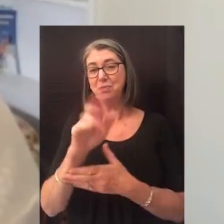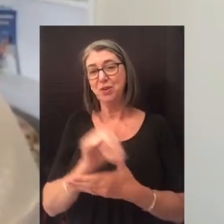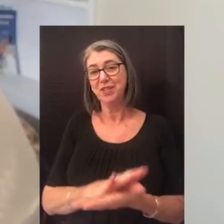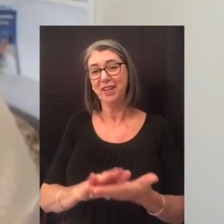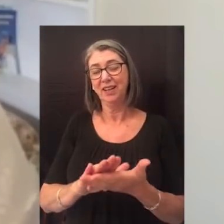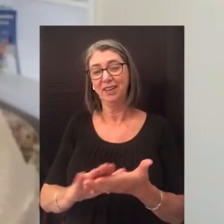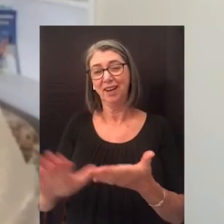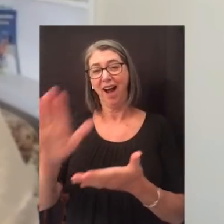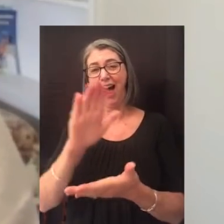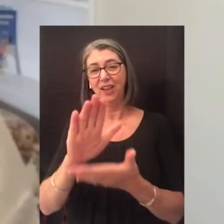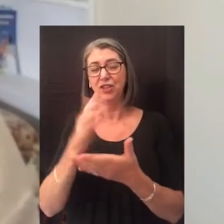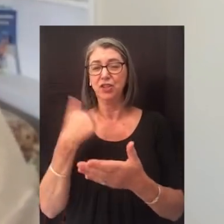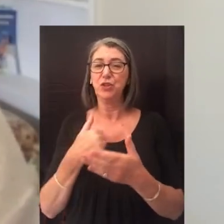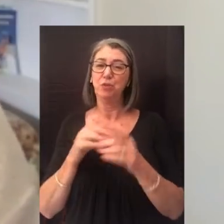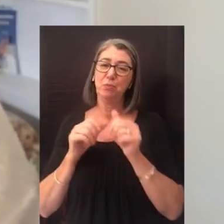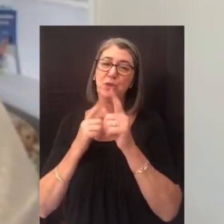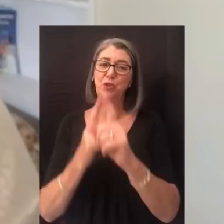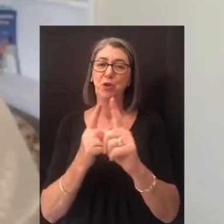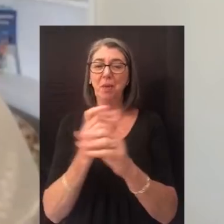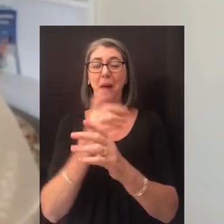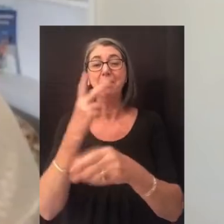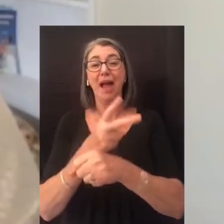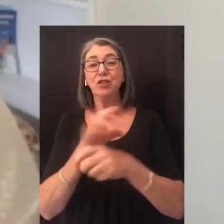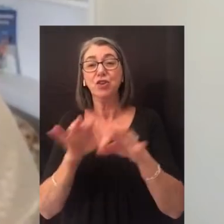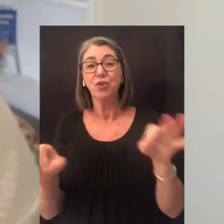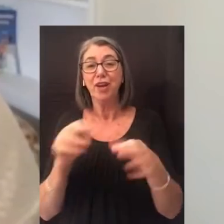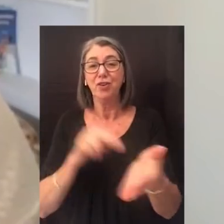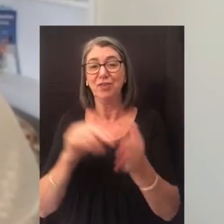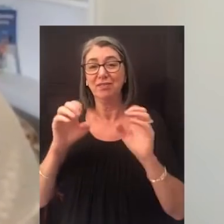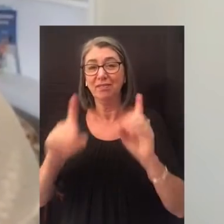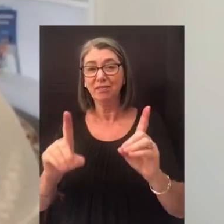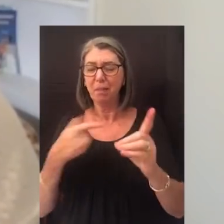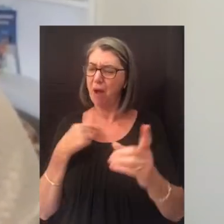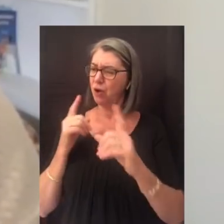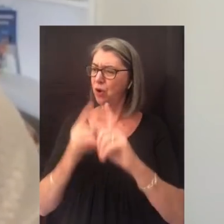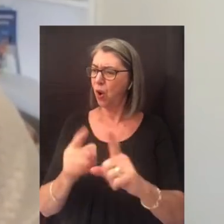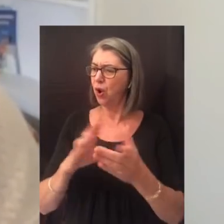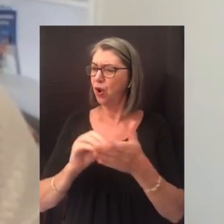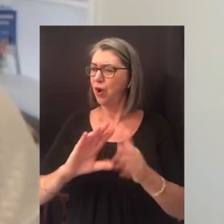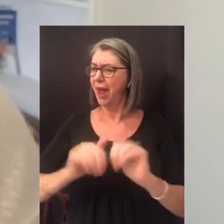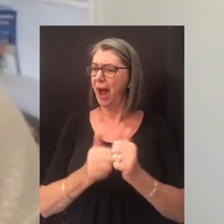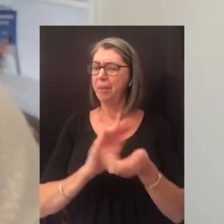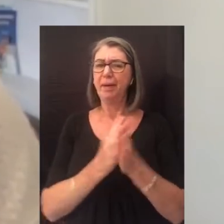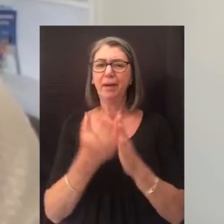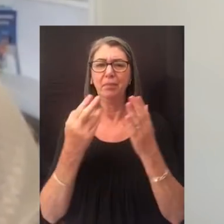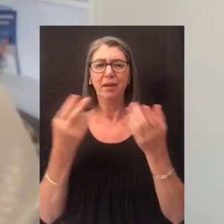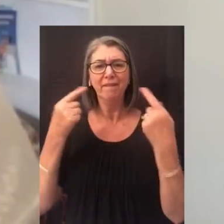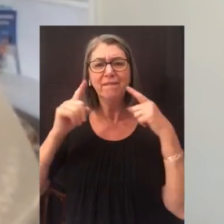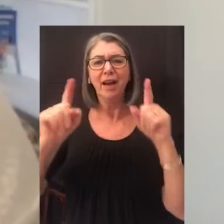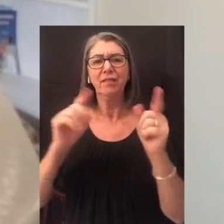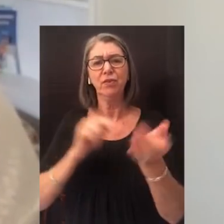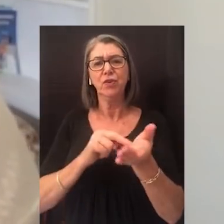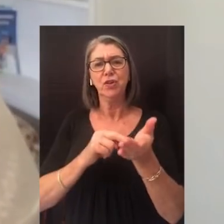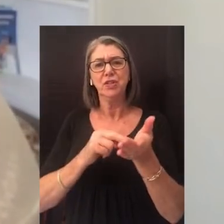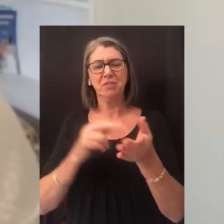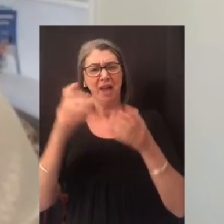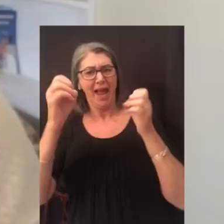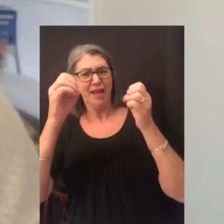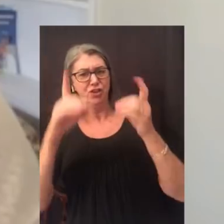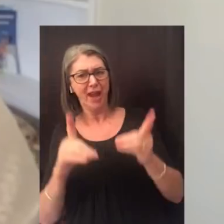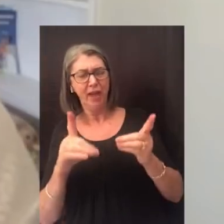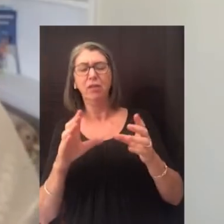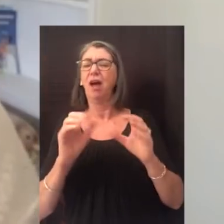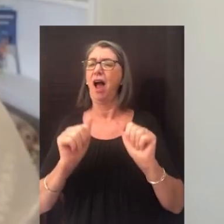degree in nursing education. My goal was to learn how to become an effective nurse educator so that I could provide meaningful